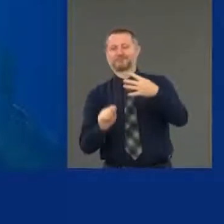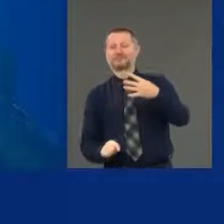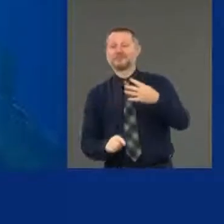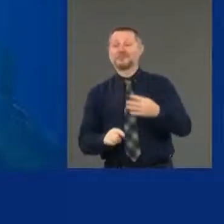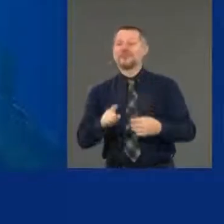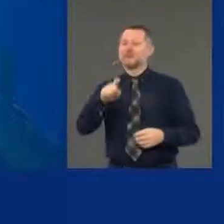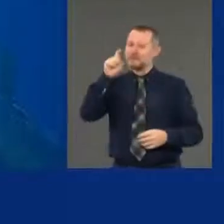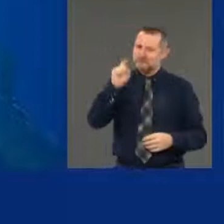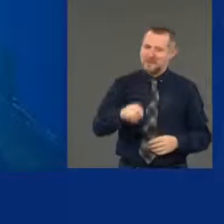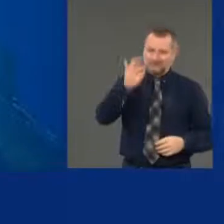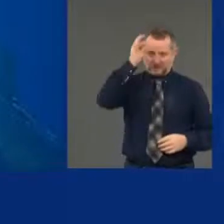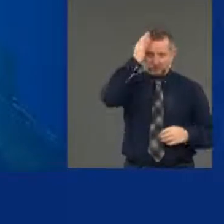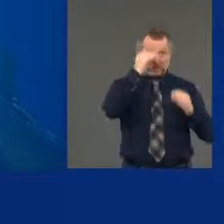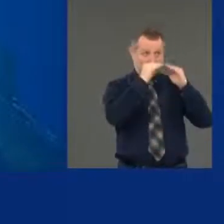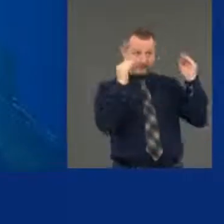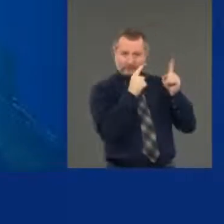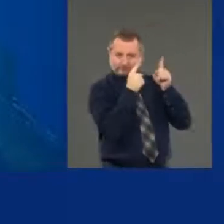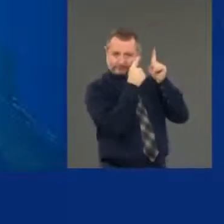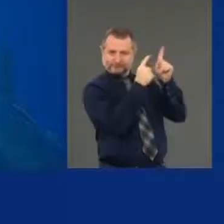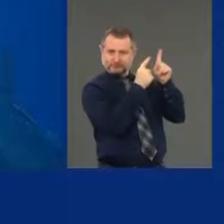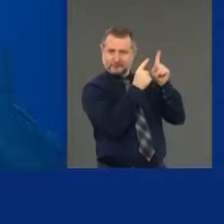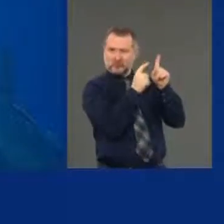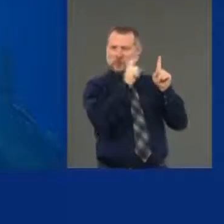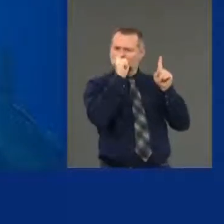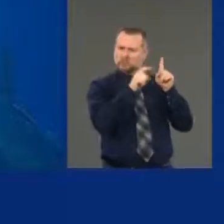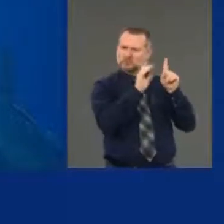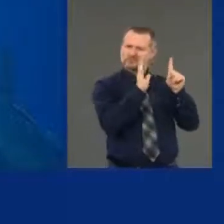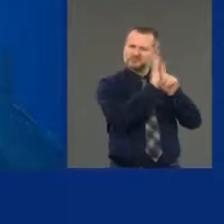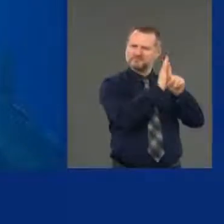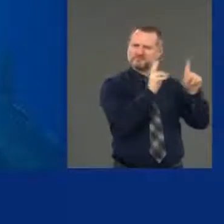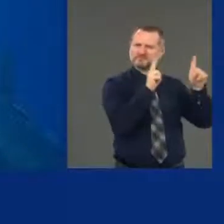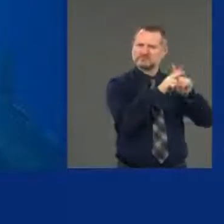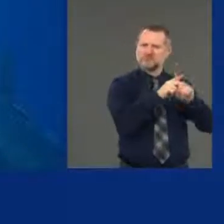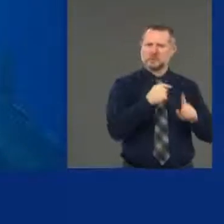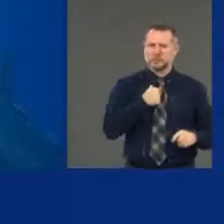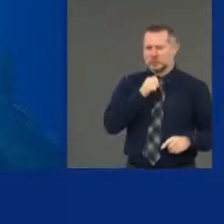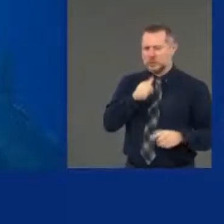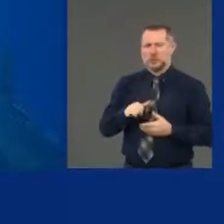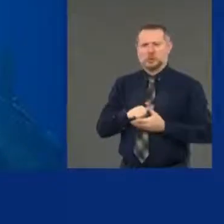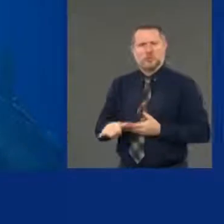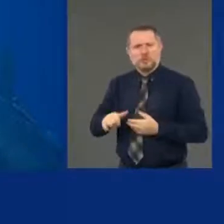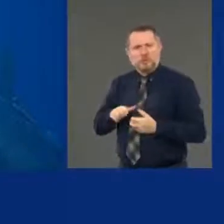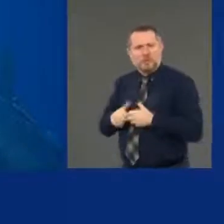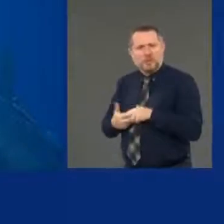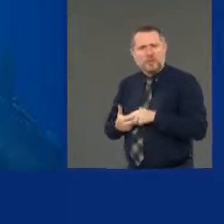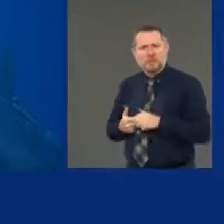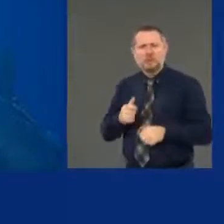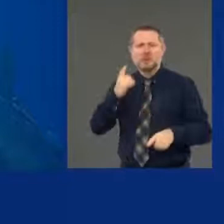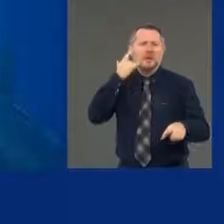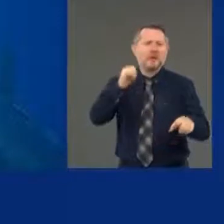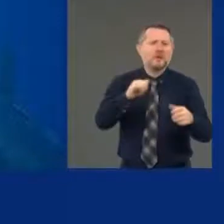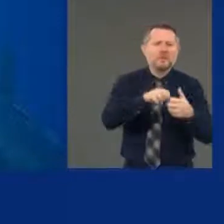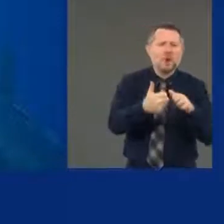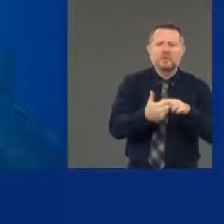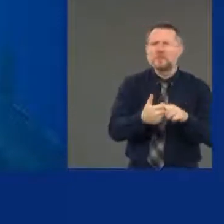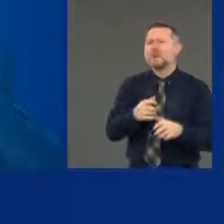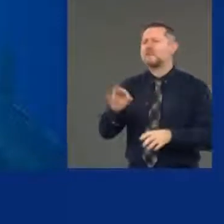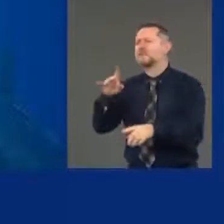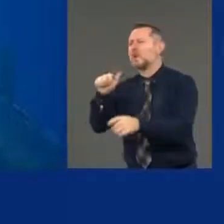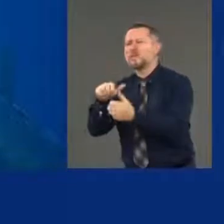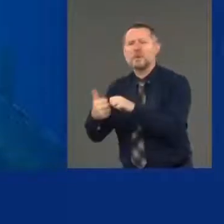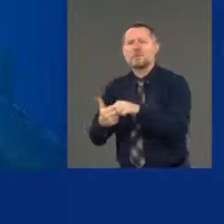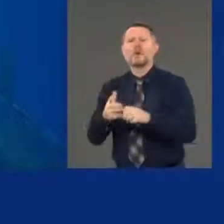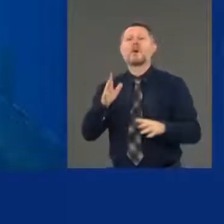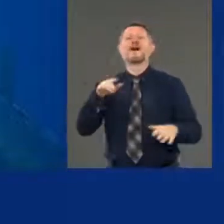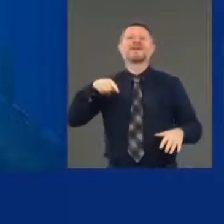And it should be done on a federal level. Because it's not a New York issue, or a California issue, or a Florida issue. It is an American issue. And you're in the